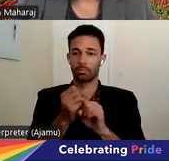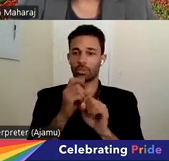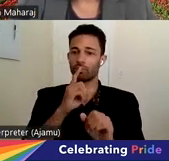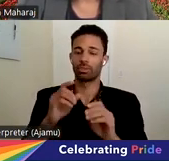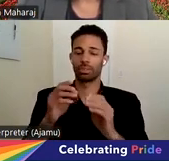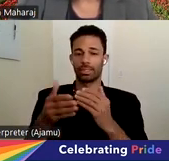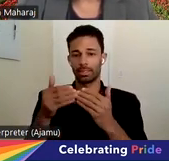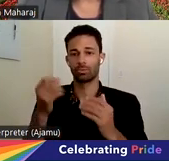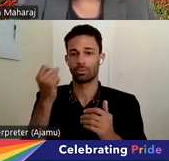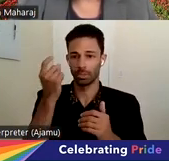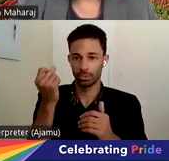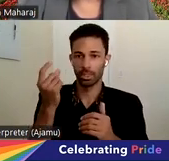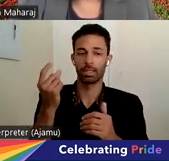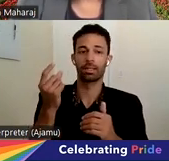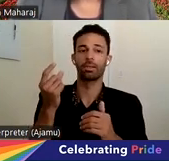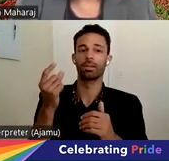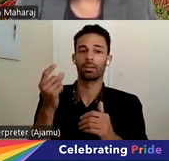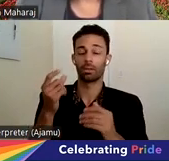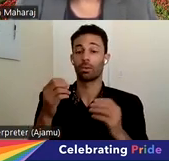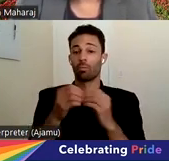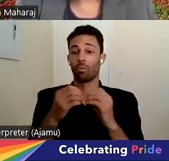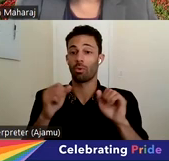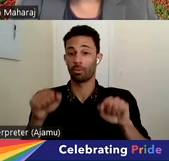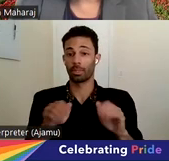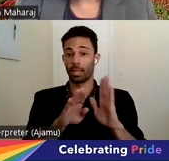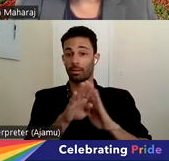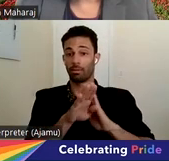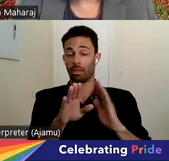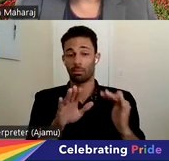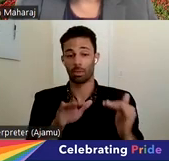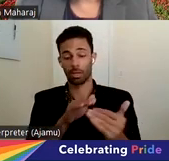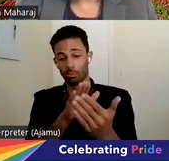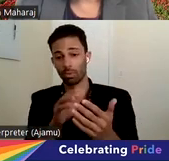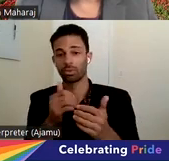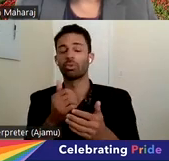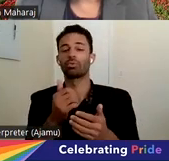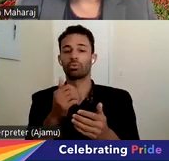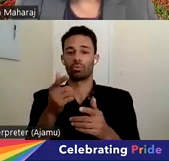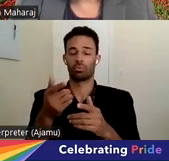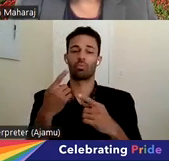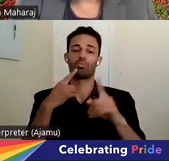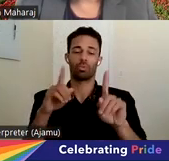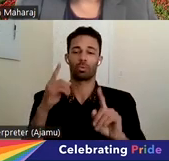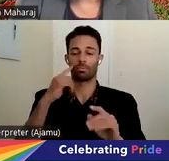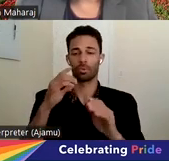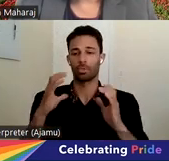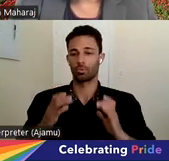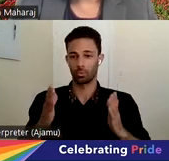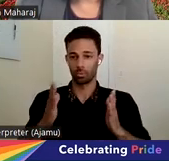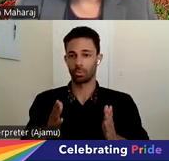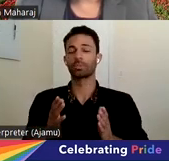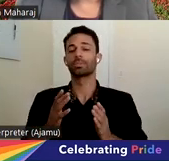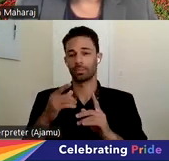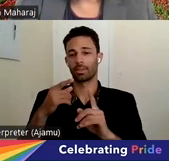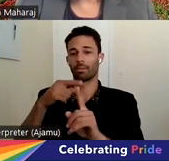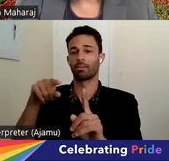the more that we're able to develop approaches that work for consumers, the more that they're able to have their voices truly